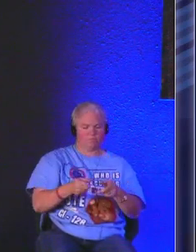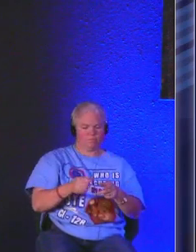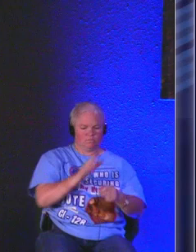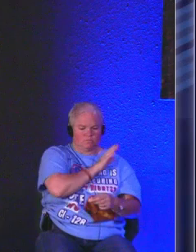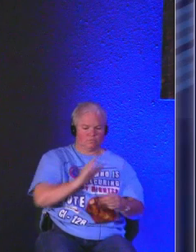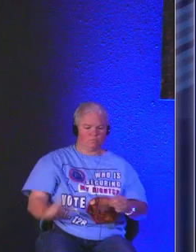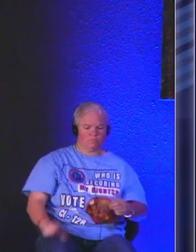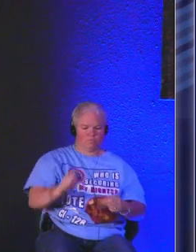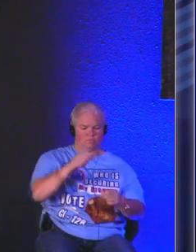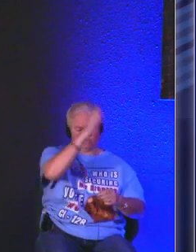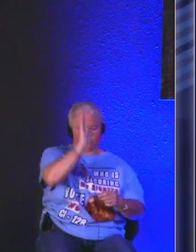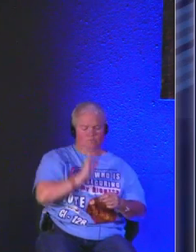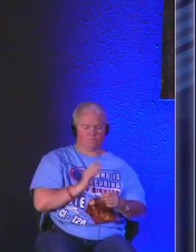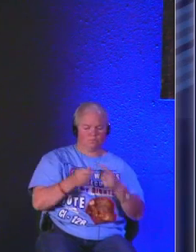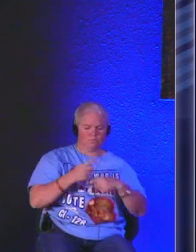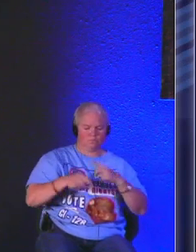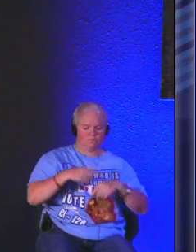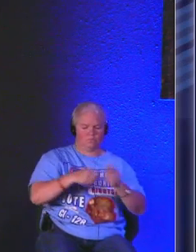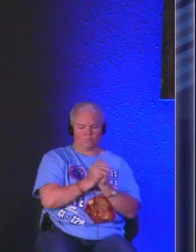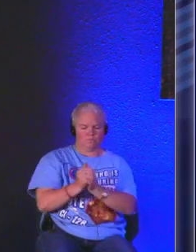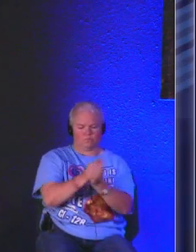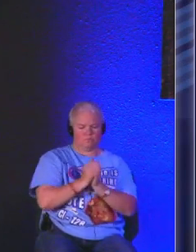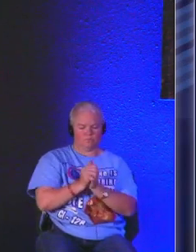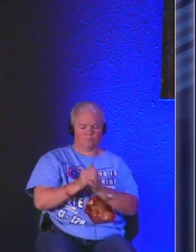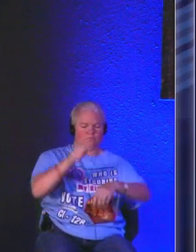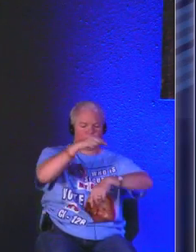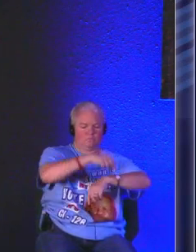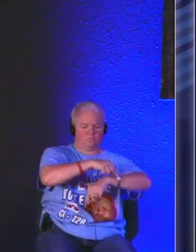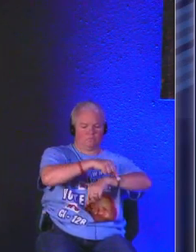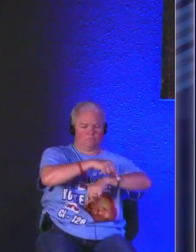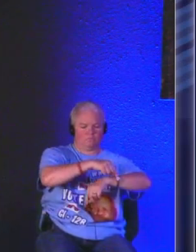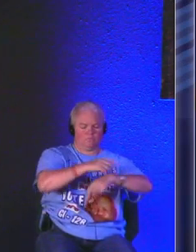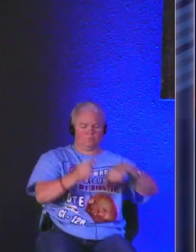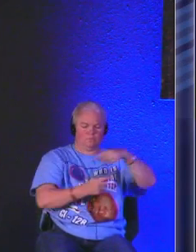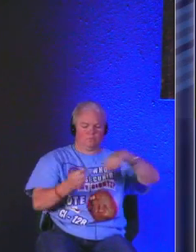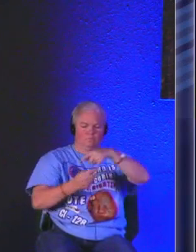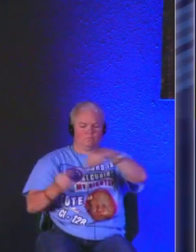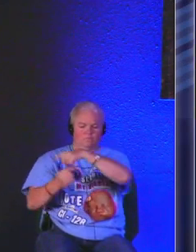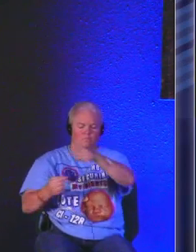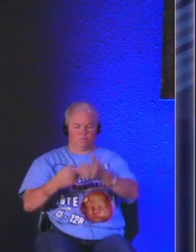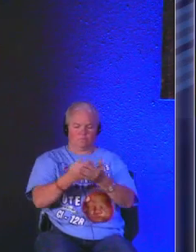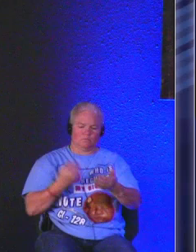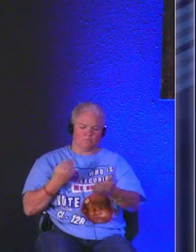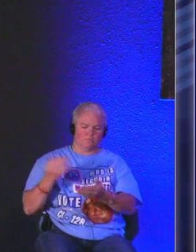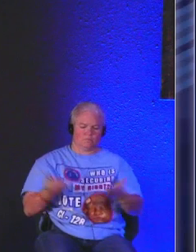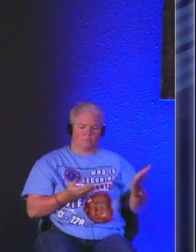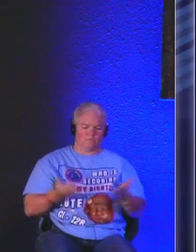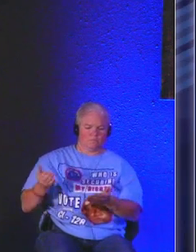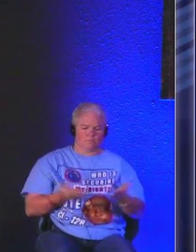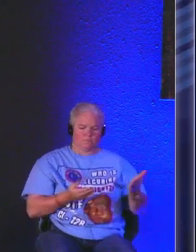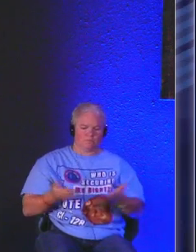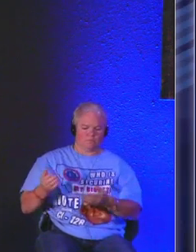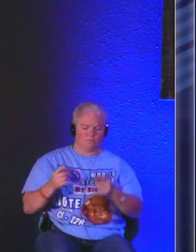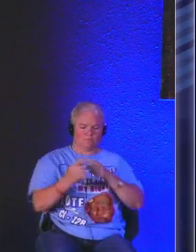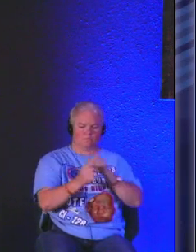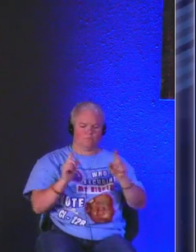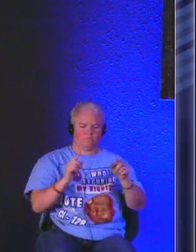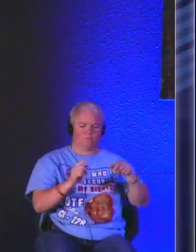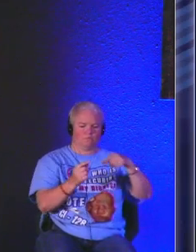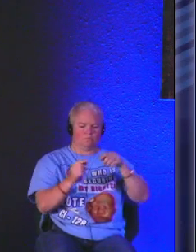and Lord God we come together in this time and we get to hang out before service and talk to each other and really